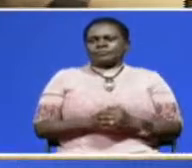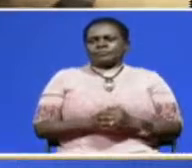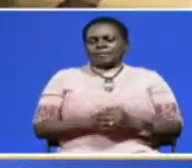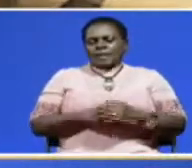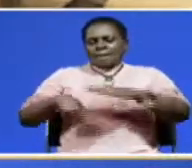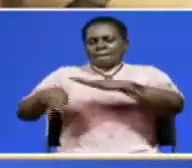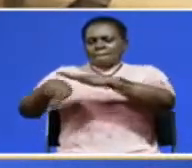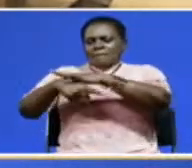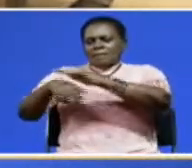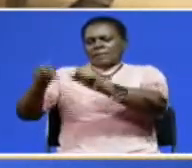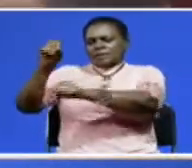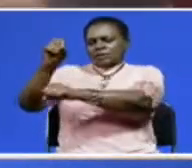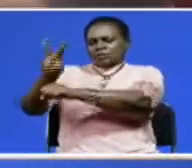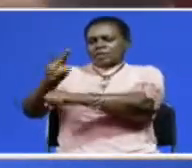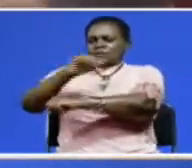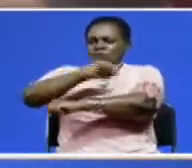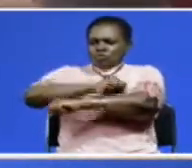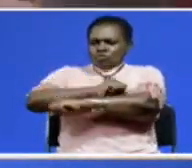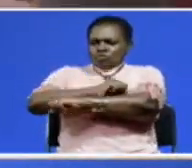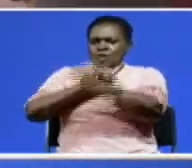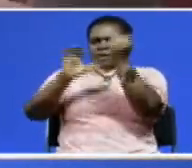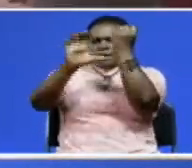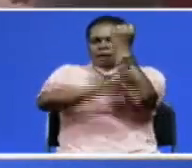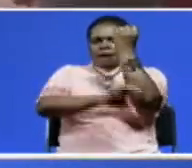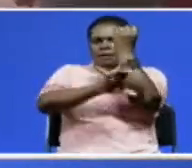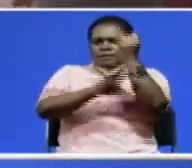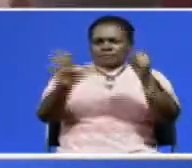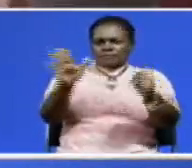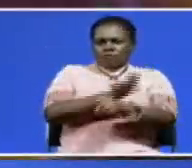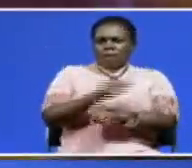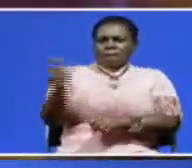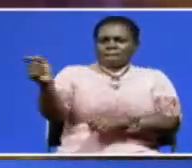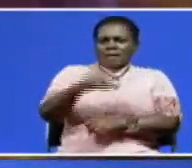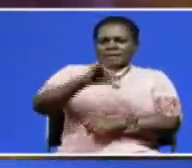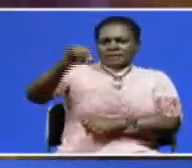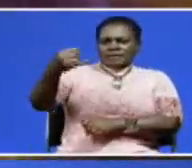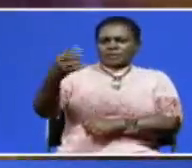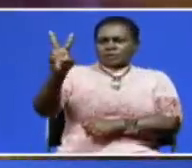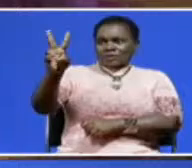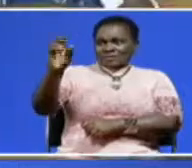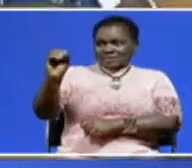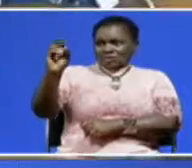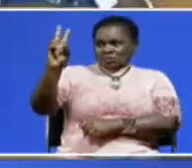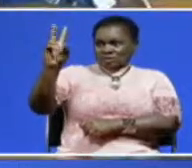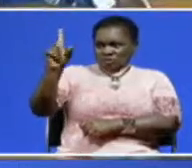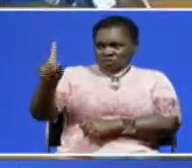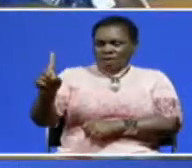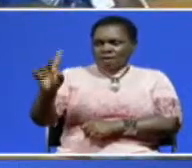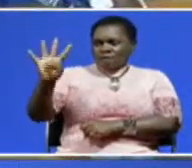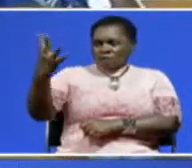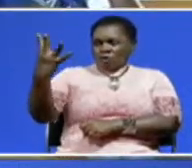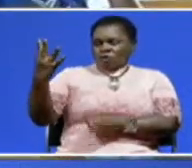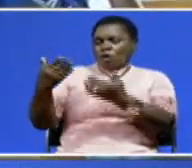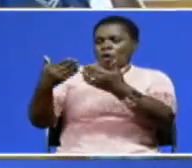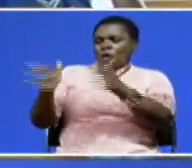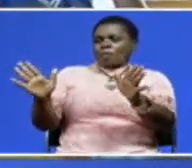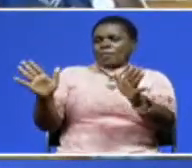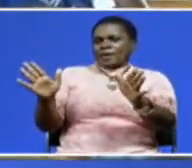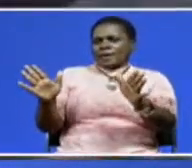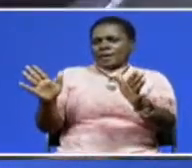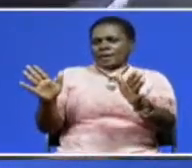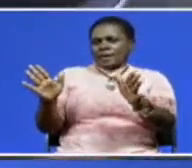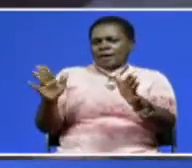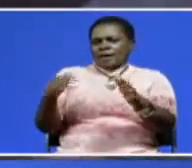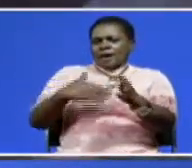Primary and secondary schools across Kenya will, on January 4th, 2021, witness full reopening since